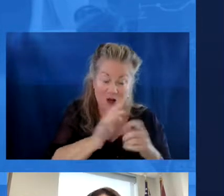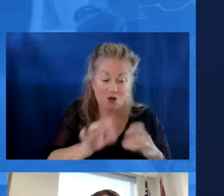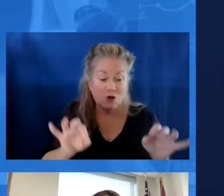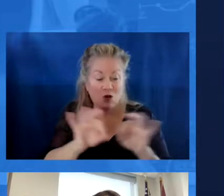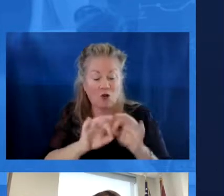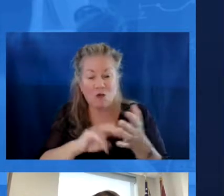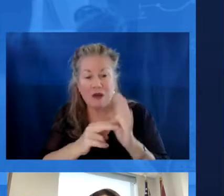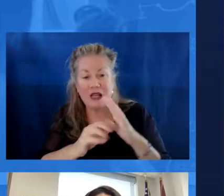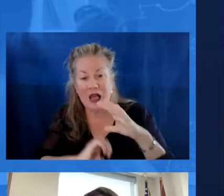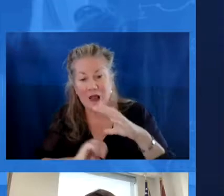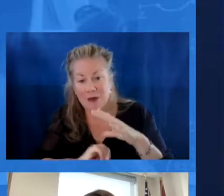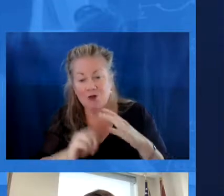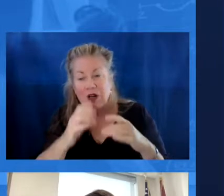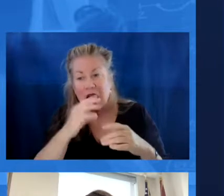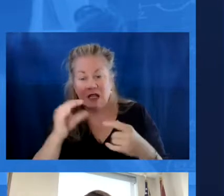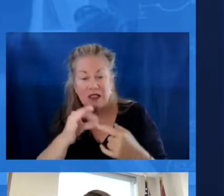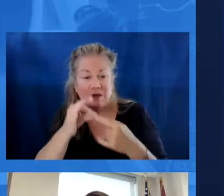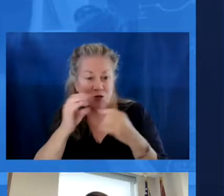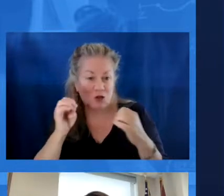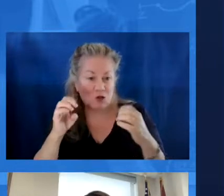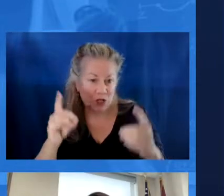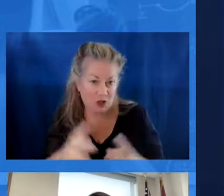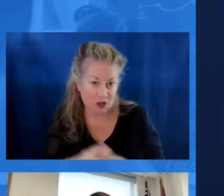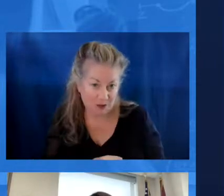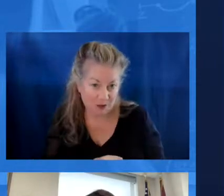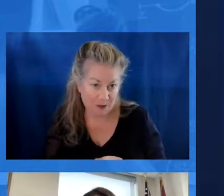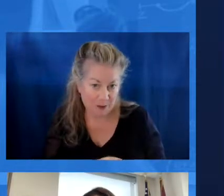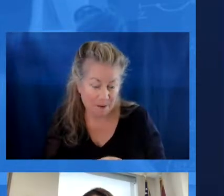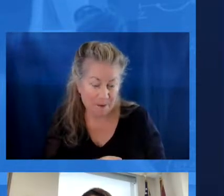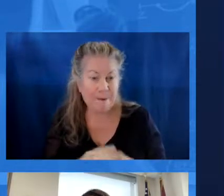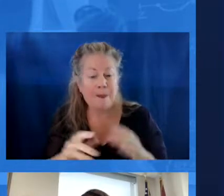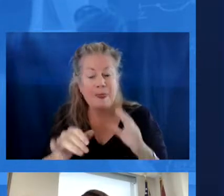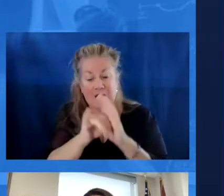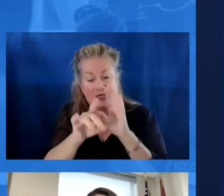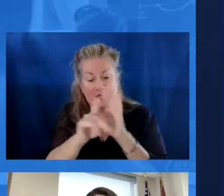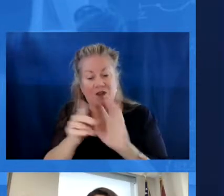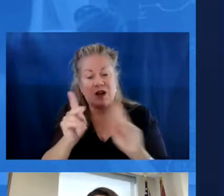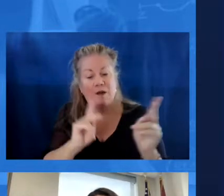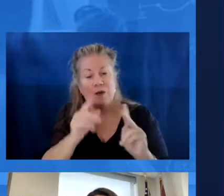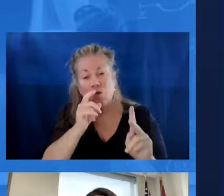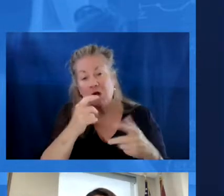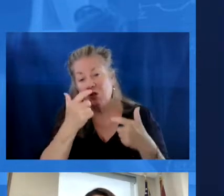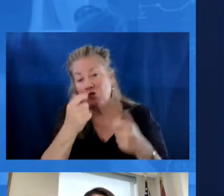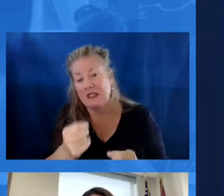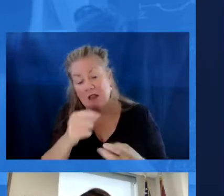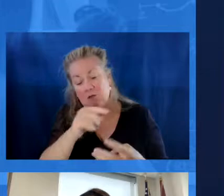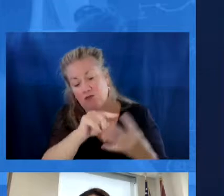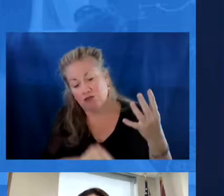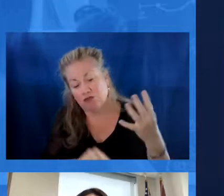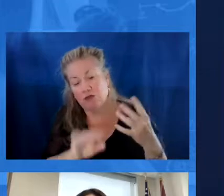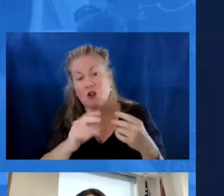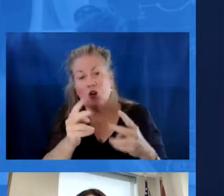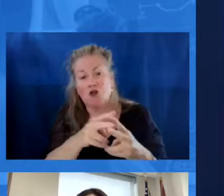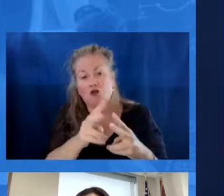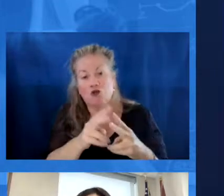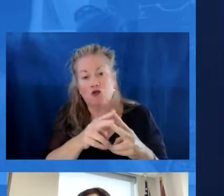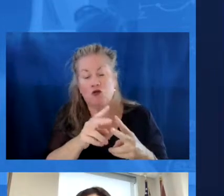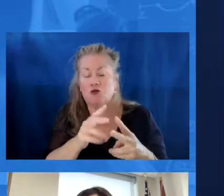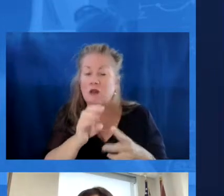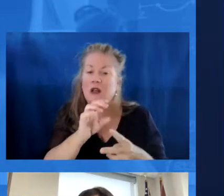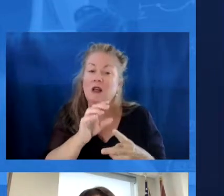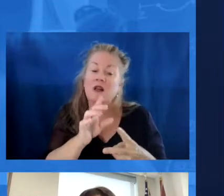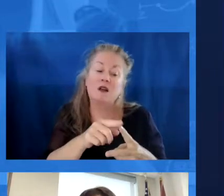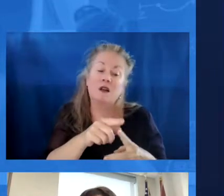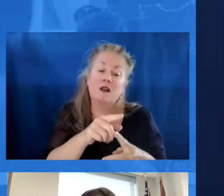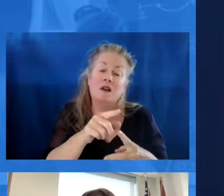critical areas of shortage were in elementary and special education. So what they did is they identified people who might be interested in going into one of